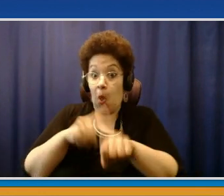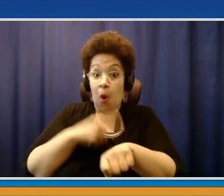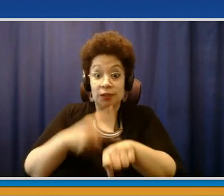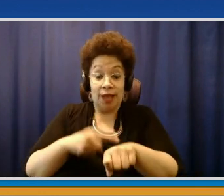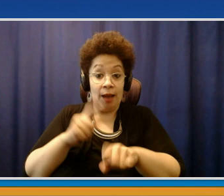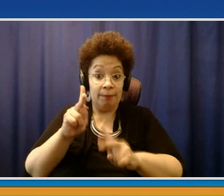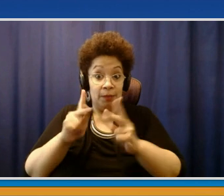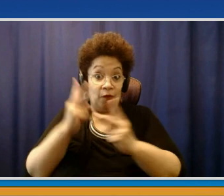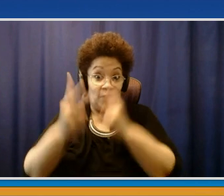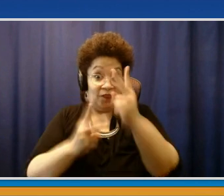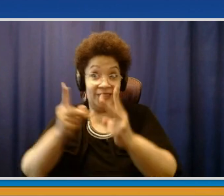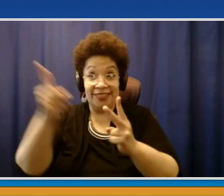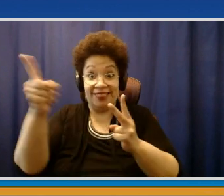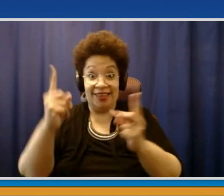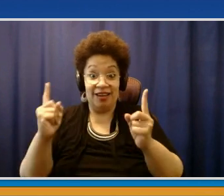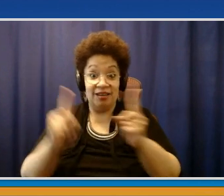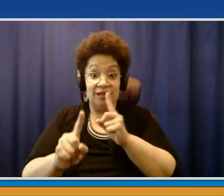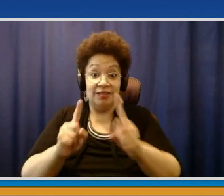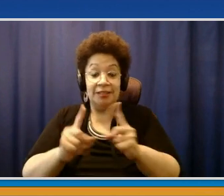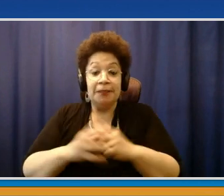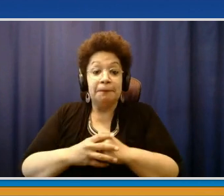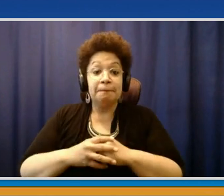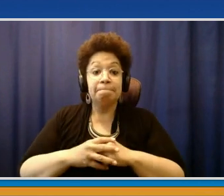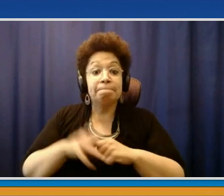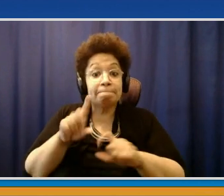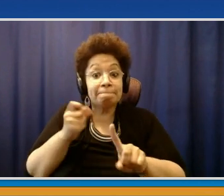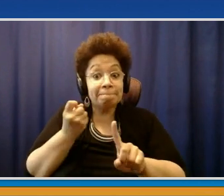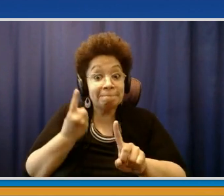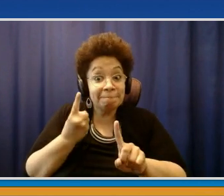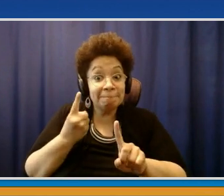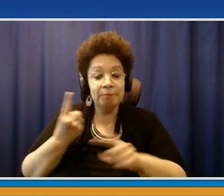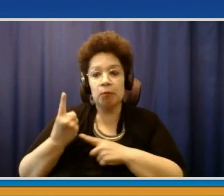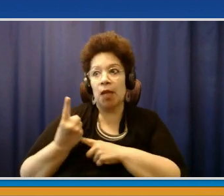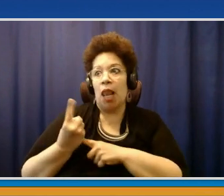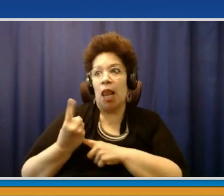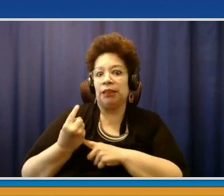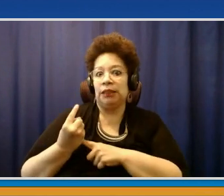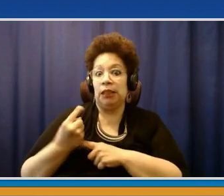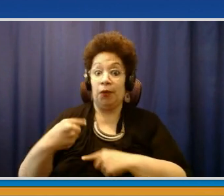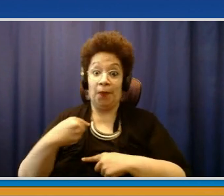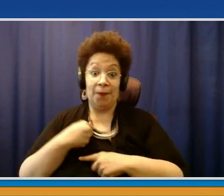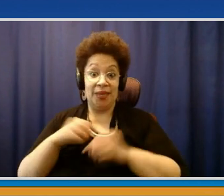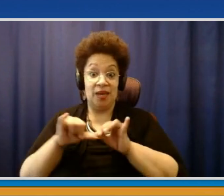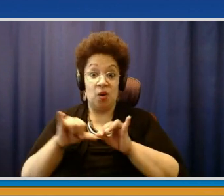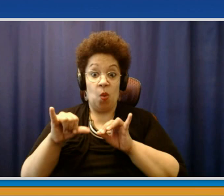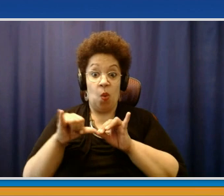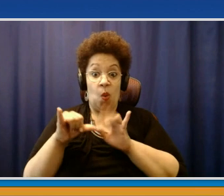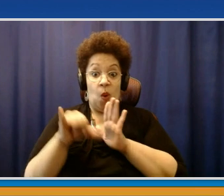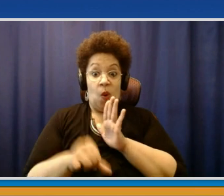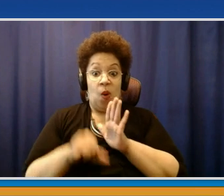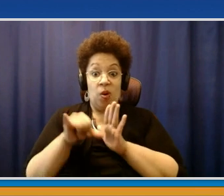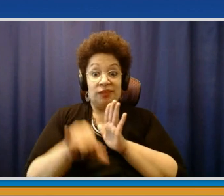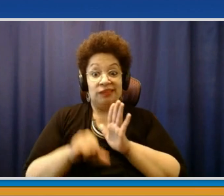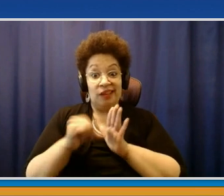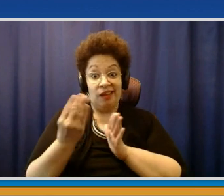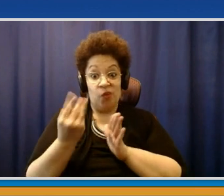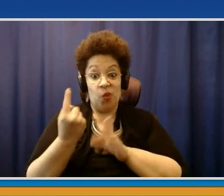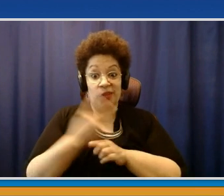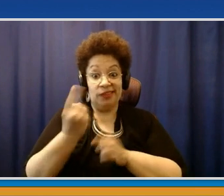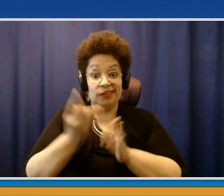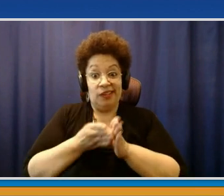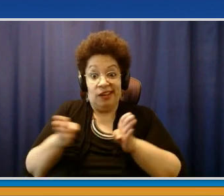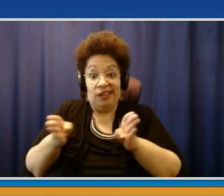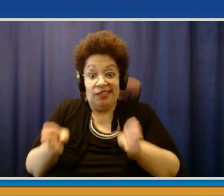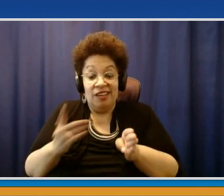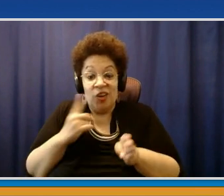I was actually quarantined at the time. Last year, twice for two weeks, ended up working at a home for both. One was right in the middle of my vacation.